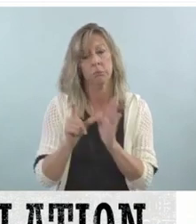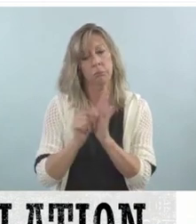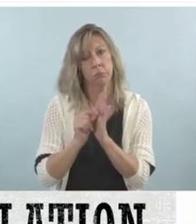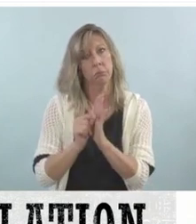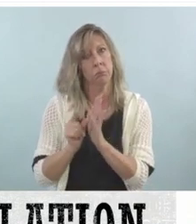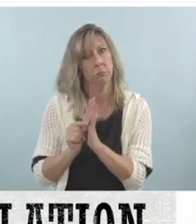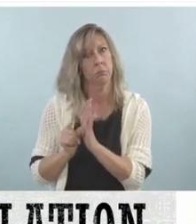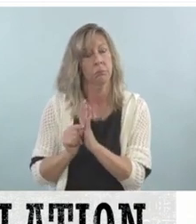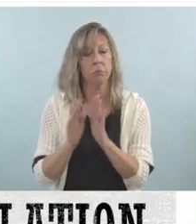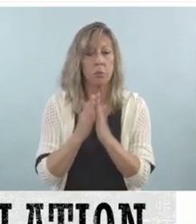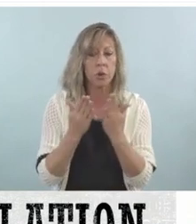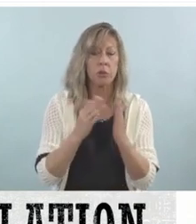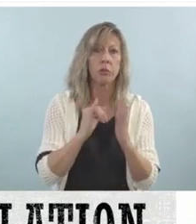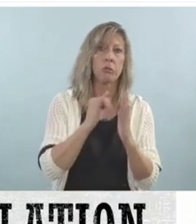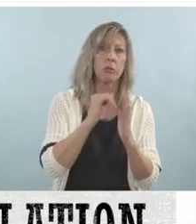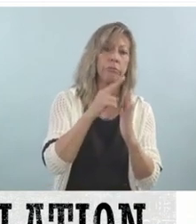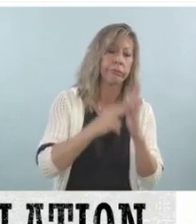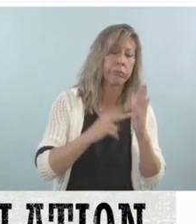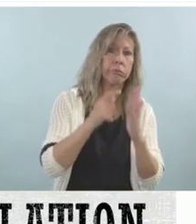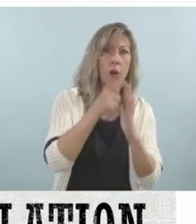and deaf individuals.